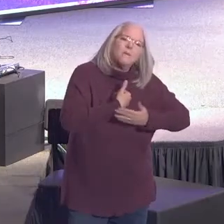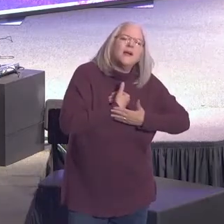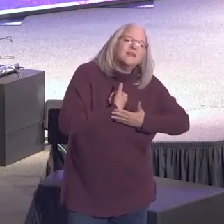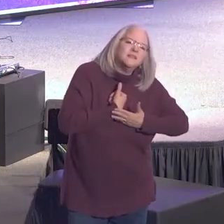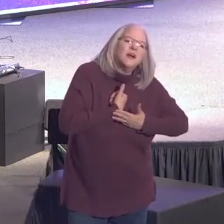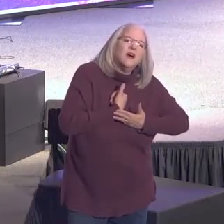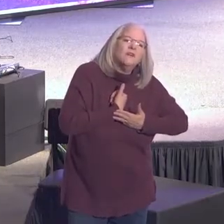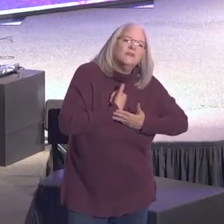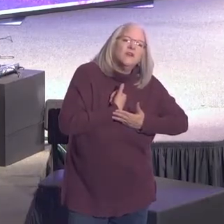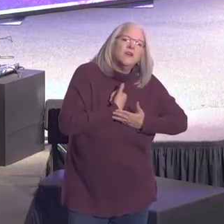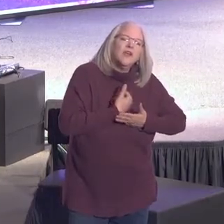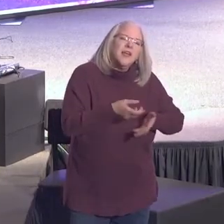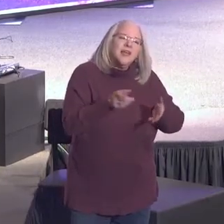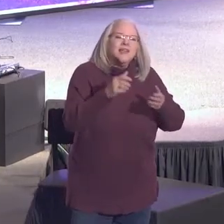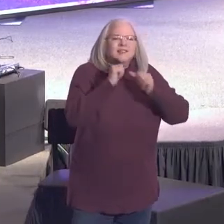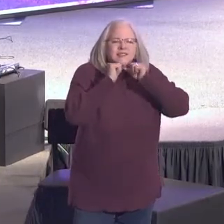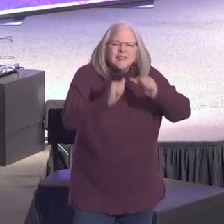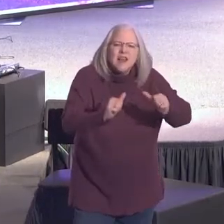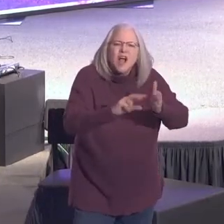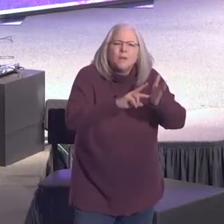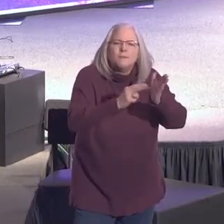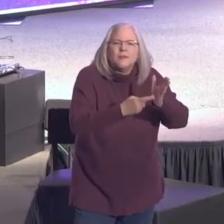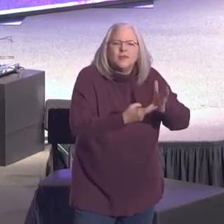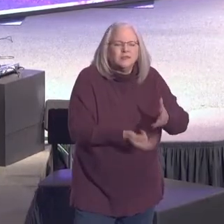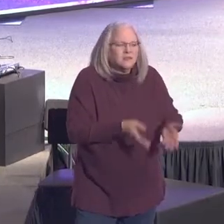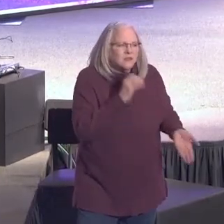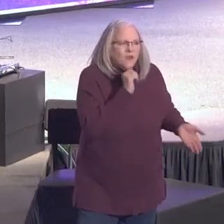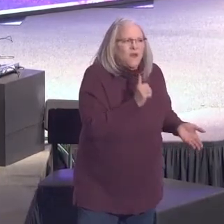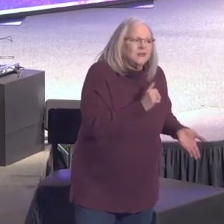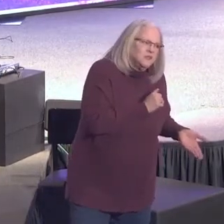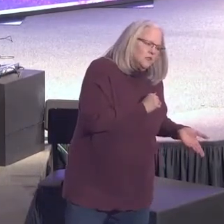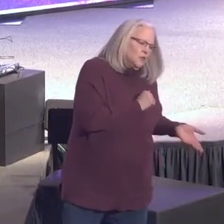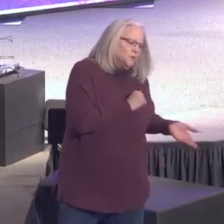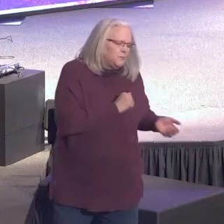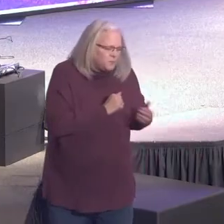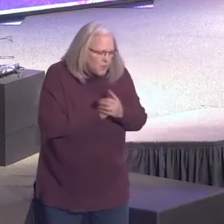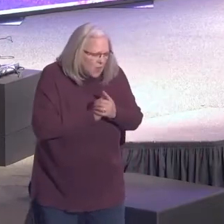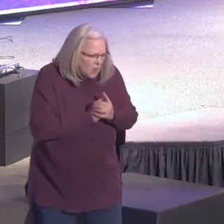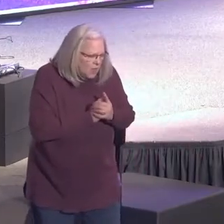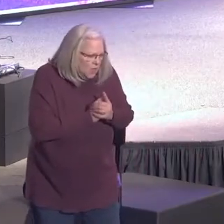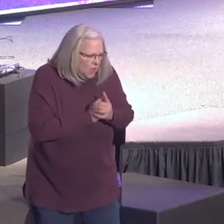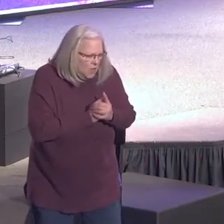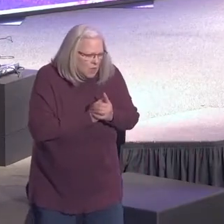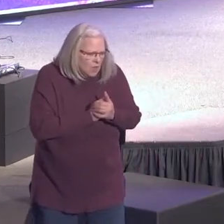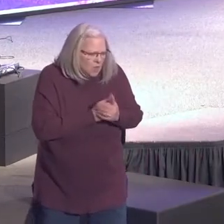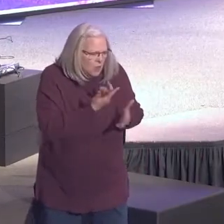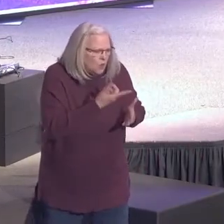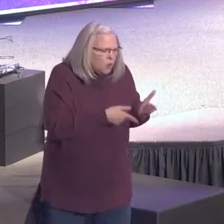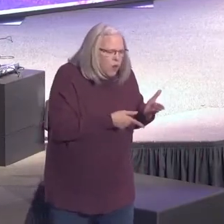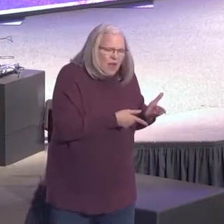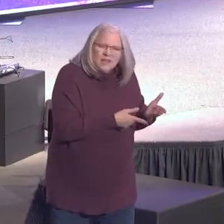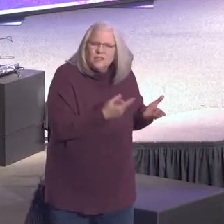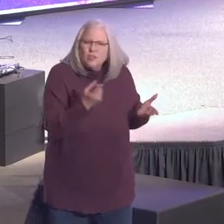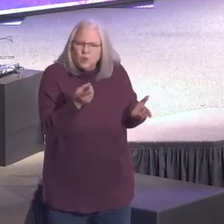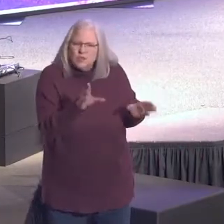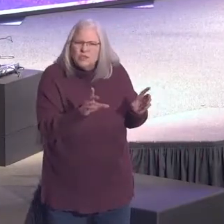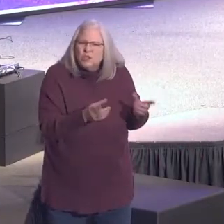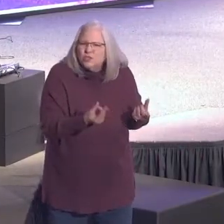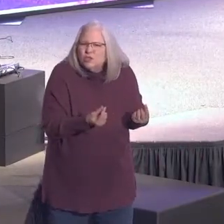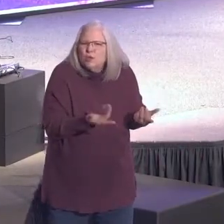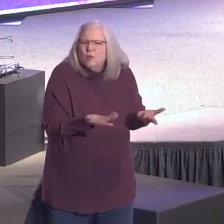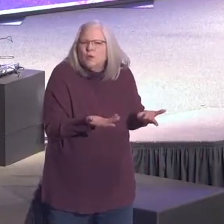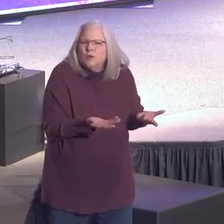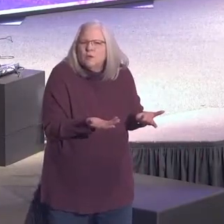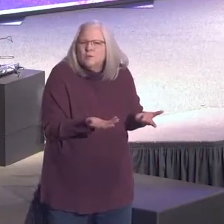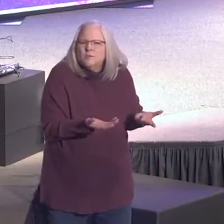in the scripture, it literally means to contradict. To contradict what you would automatically do and that